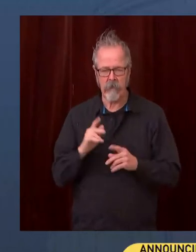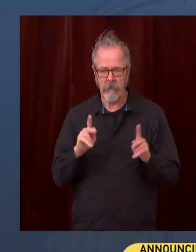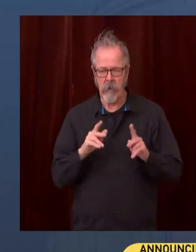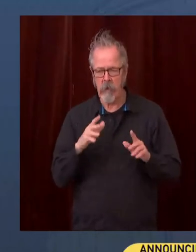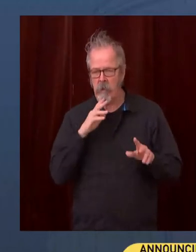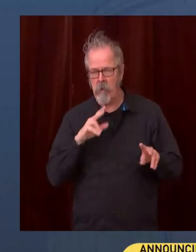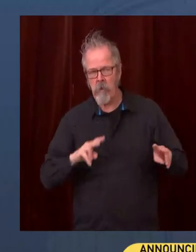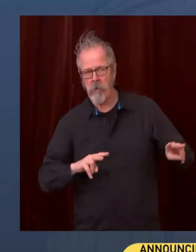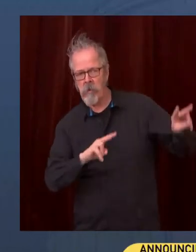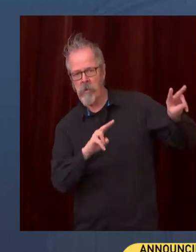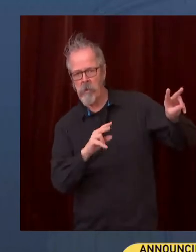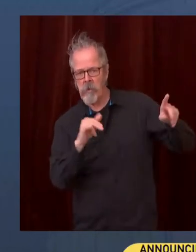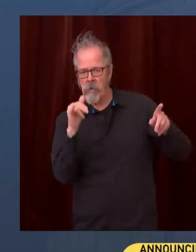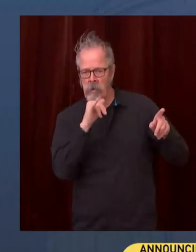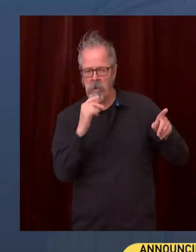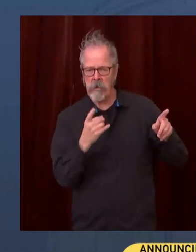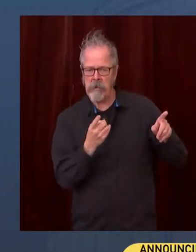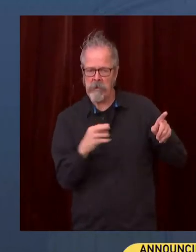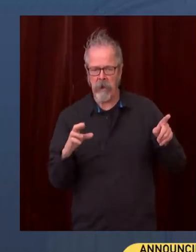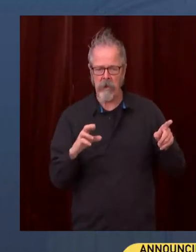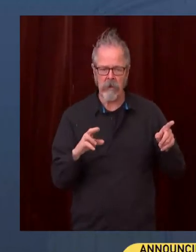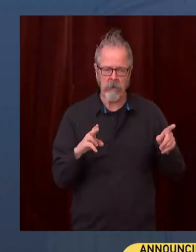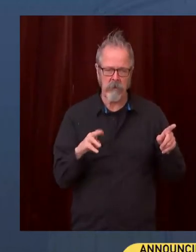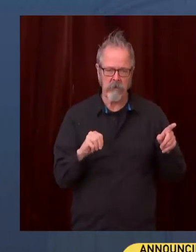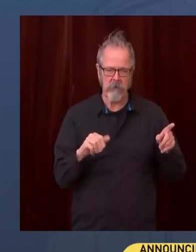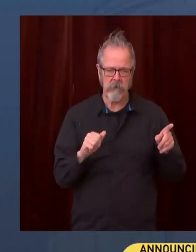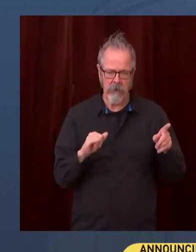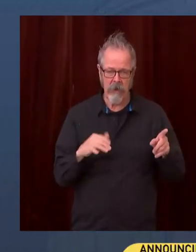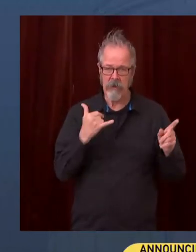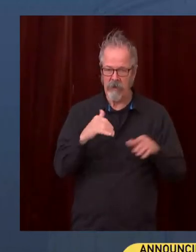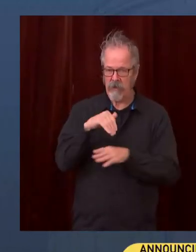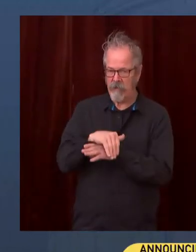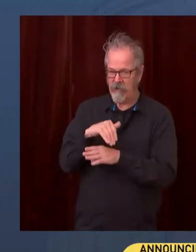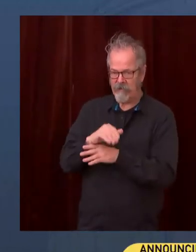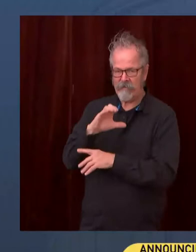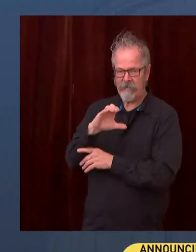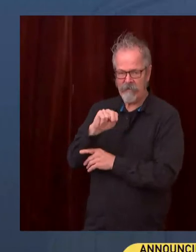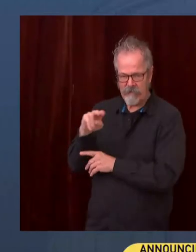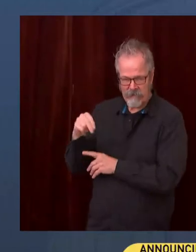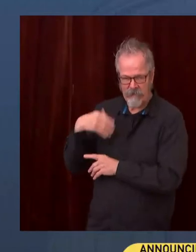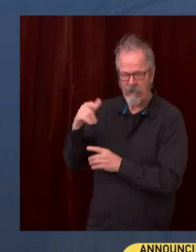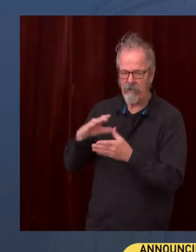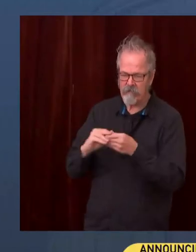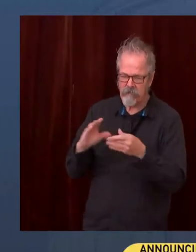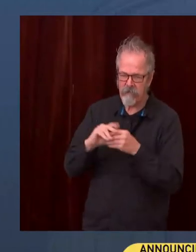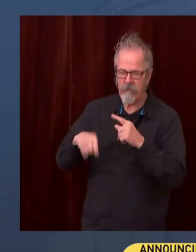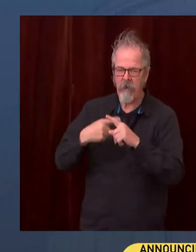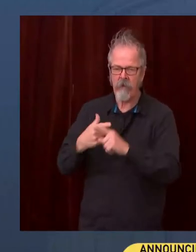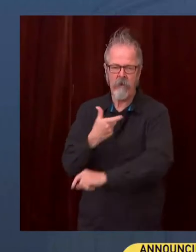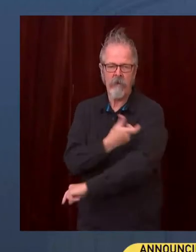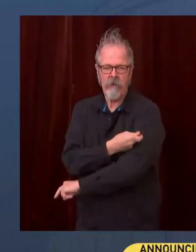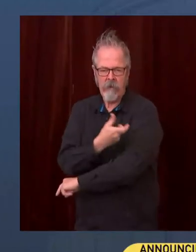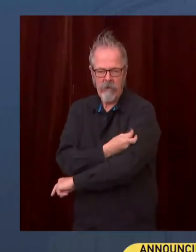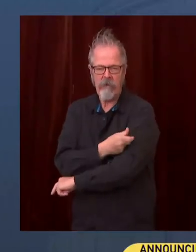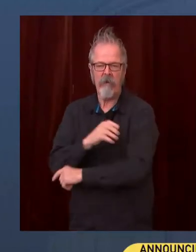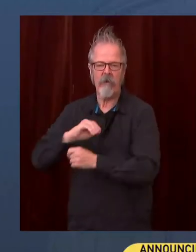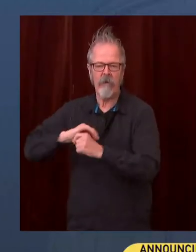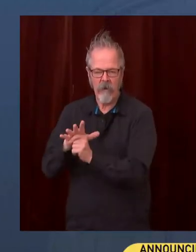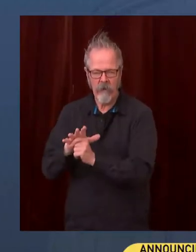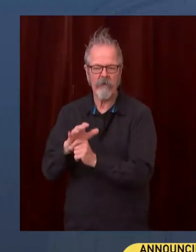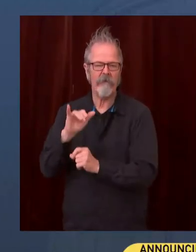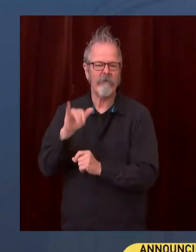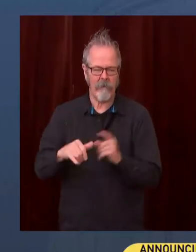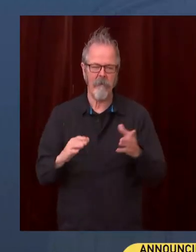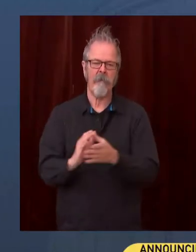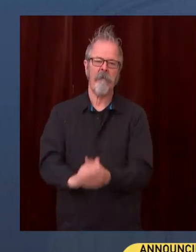vaccines. He's a person that the nation has looked to for advice about local health leadership for years now. So